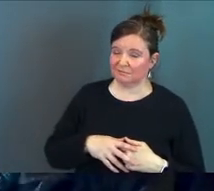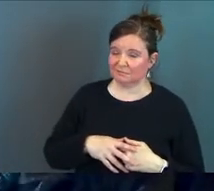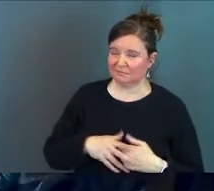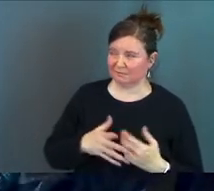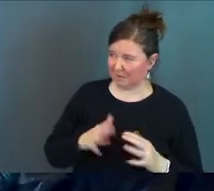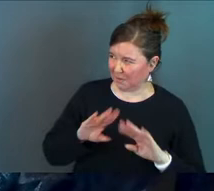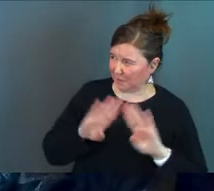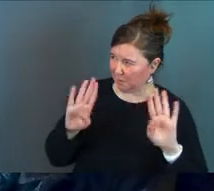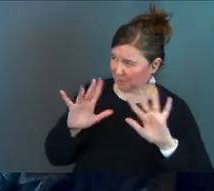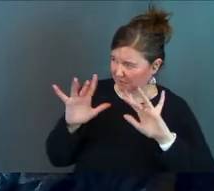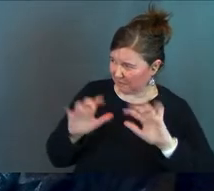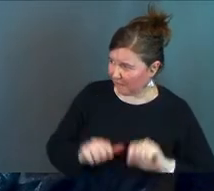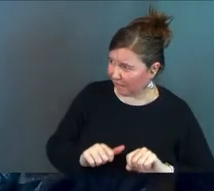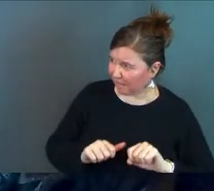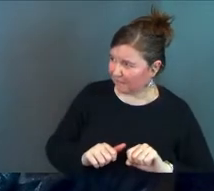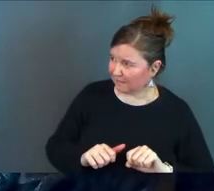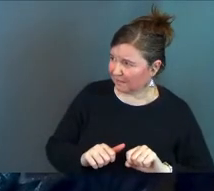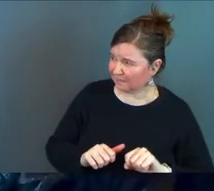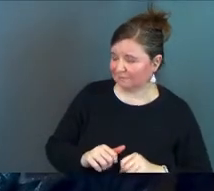The walls fell?